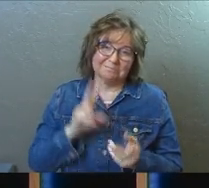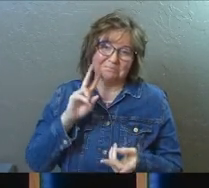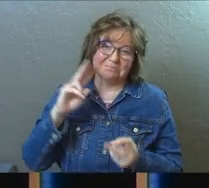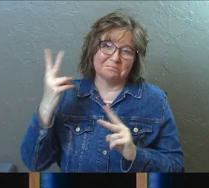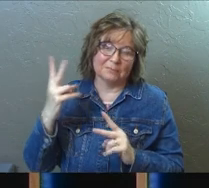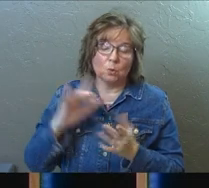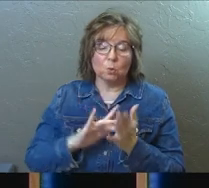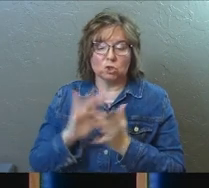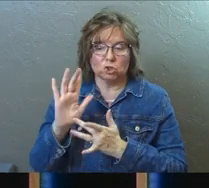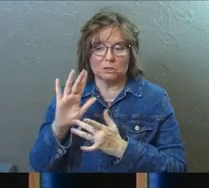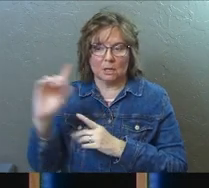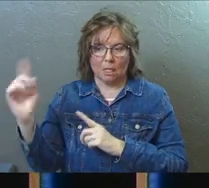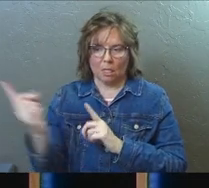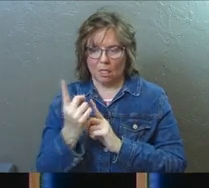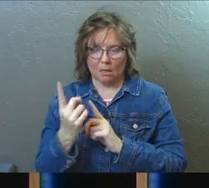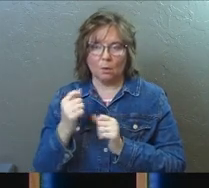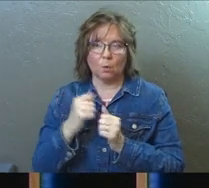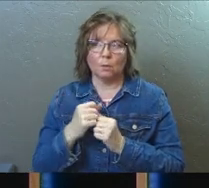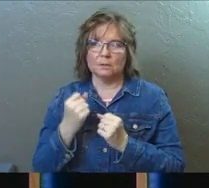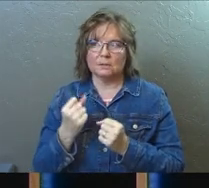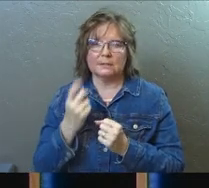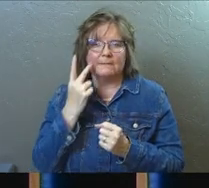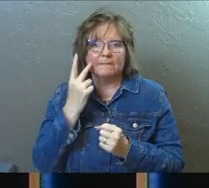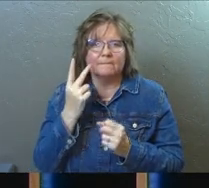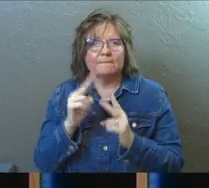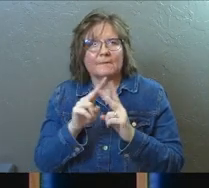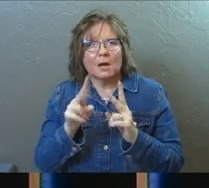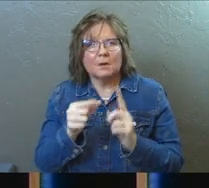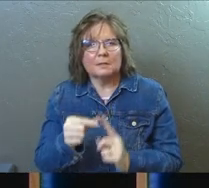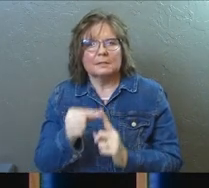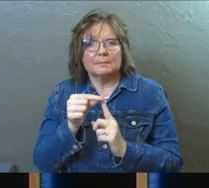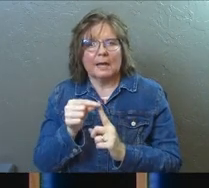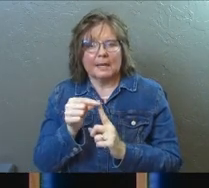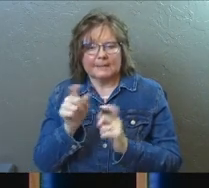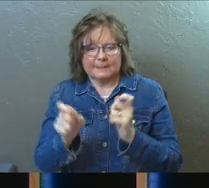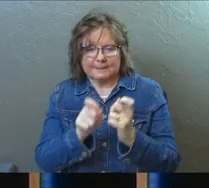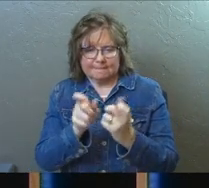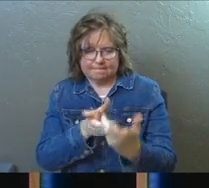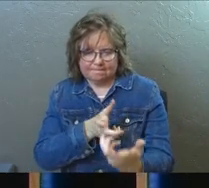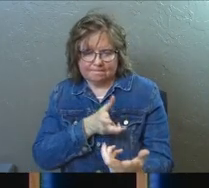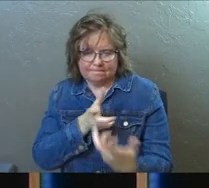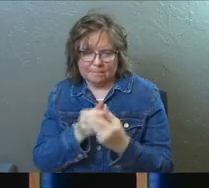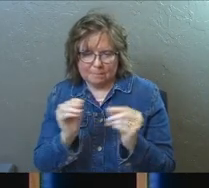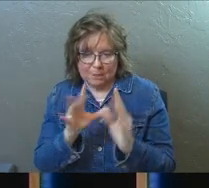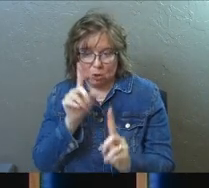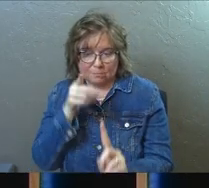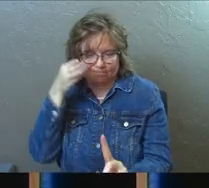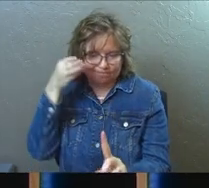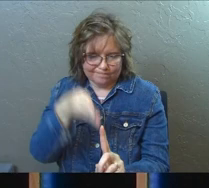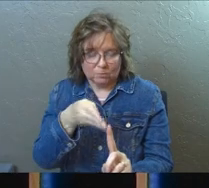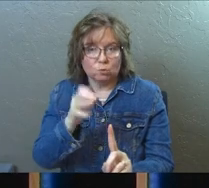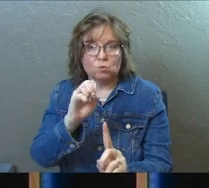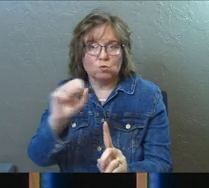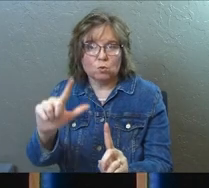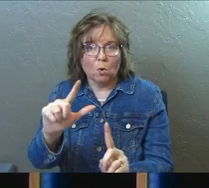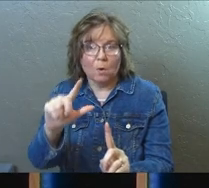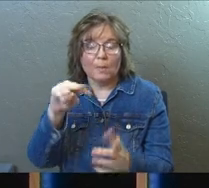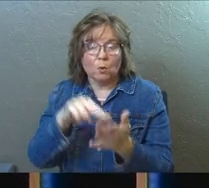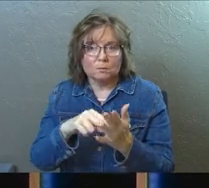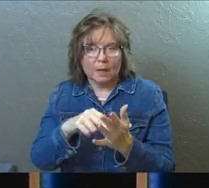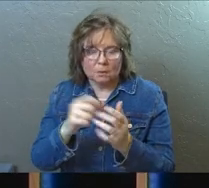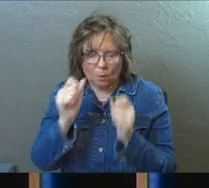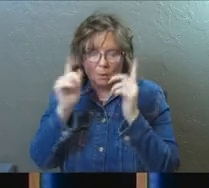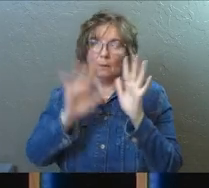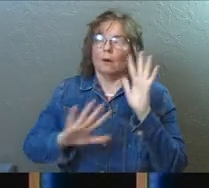And so when Jesus comes in, he comes in with this very special tailored miracle right to Saul that was meant to